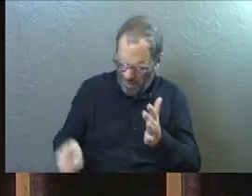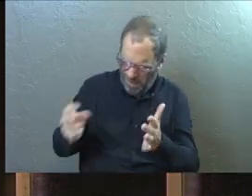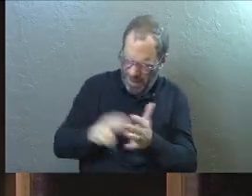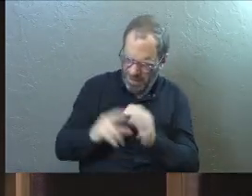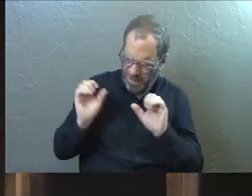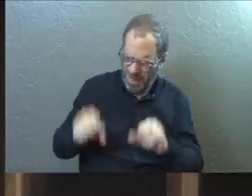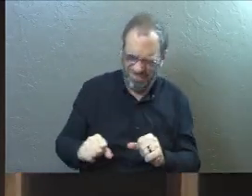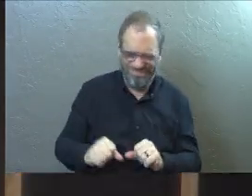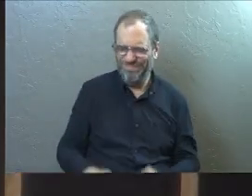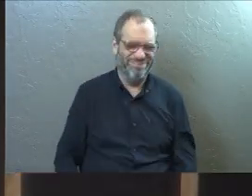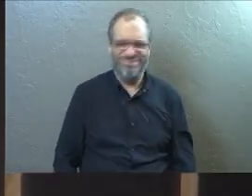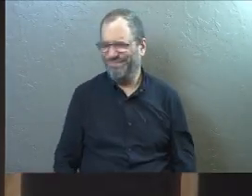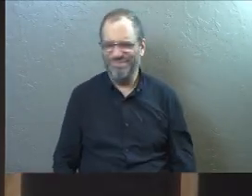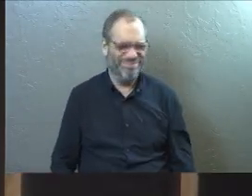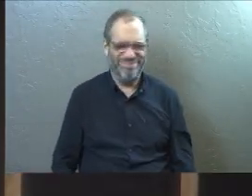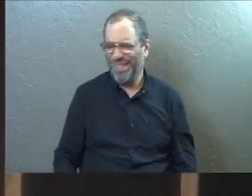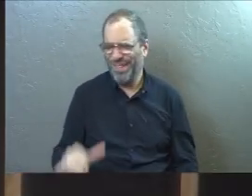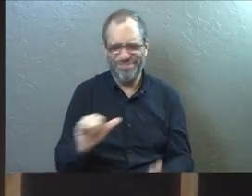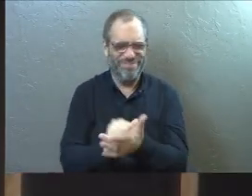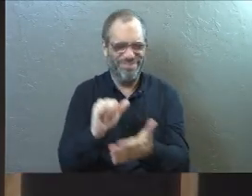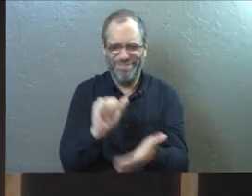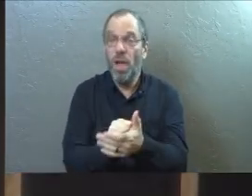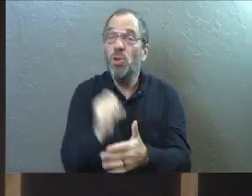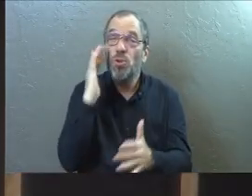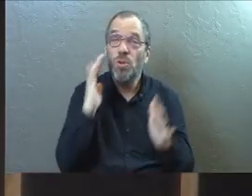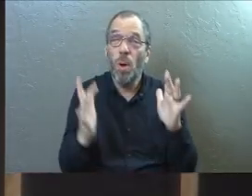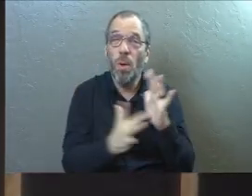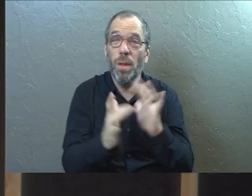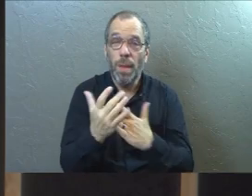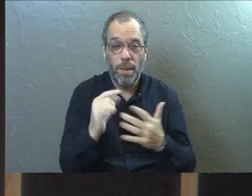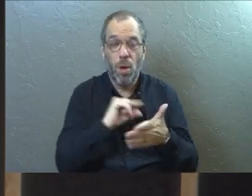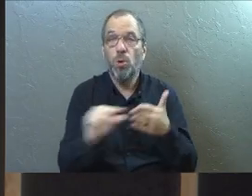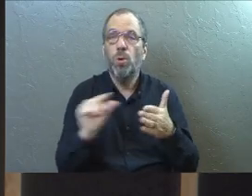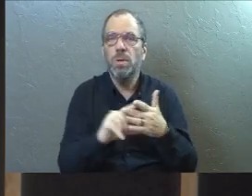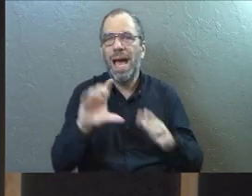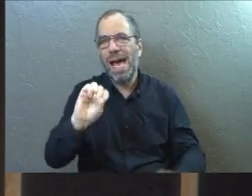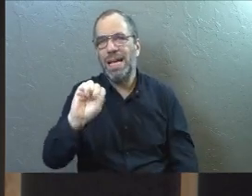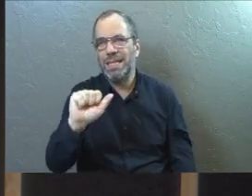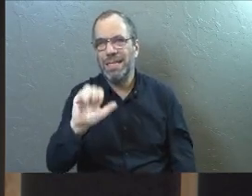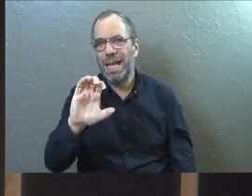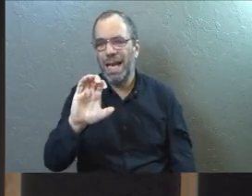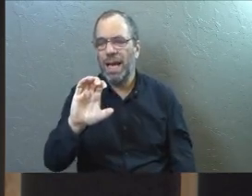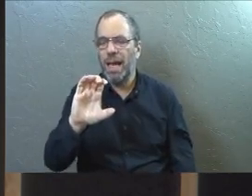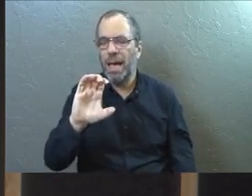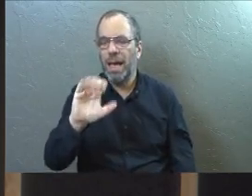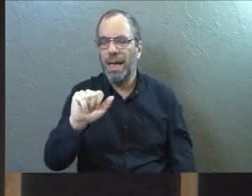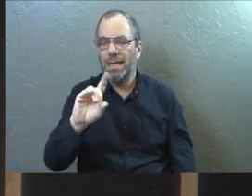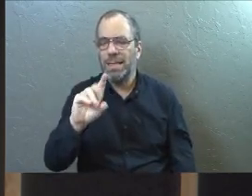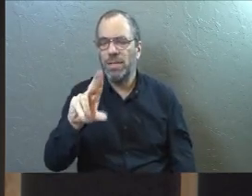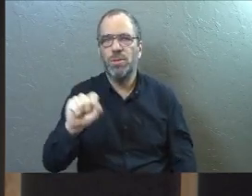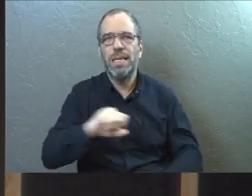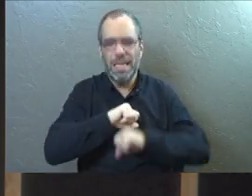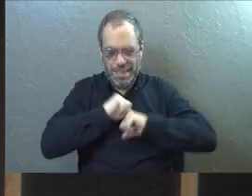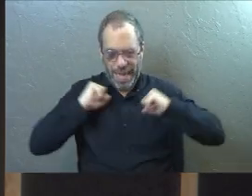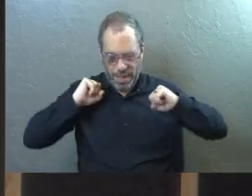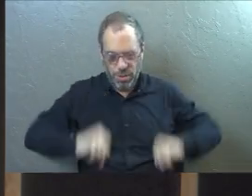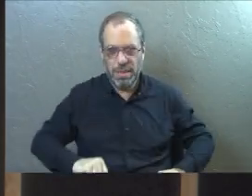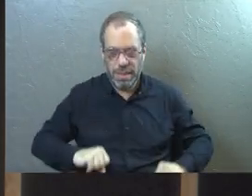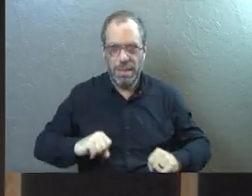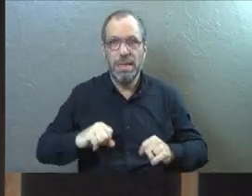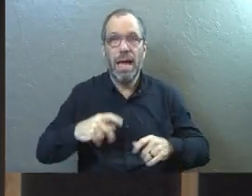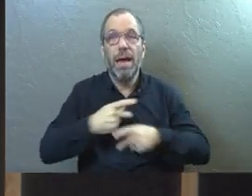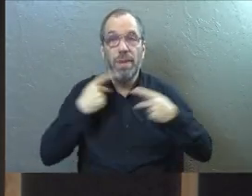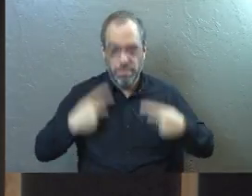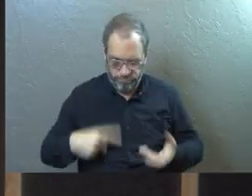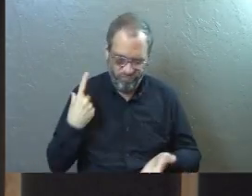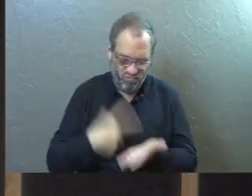possible. If you know the scripture, you know that there was a group called the Sadducees and group called the Pharisees. And they used to debate and argue all the time about